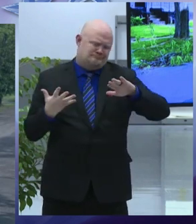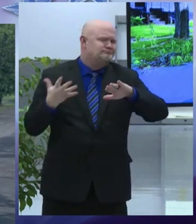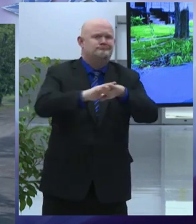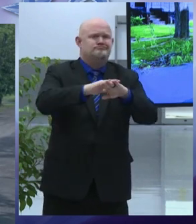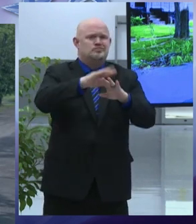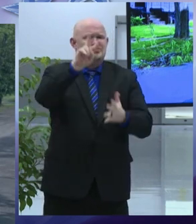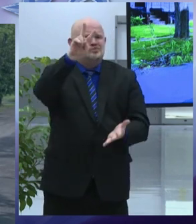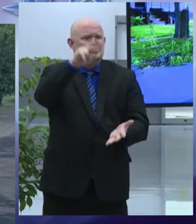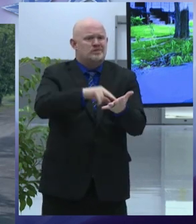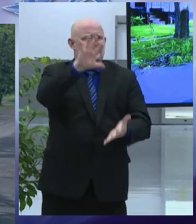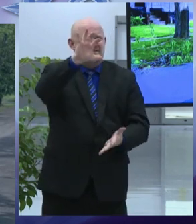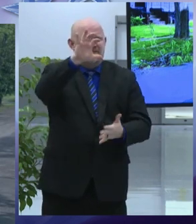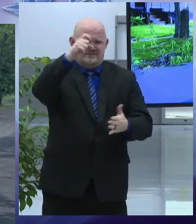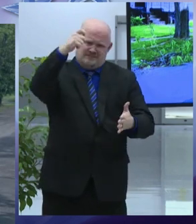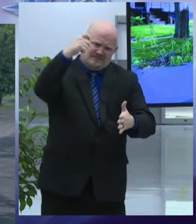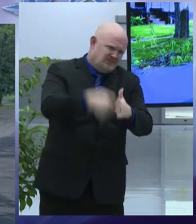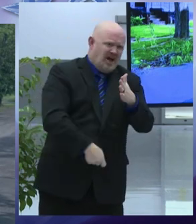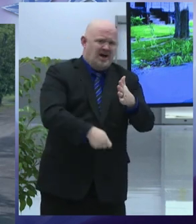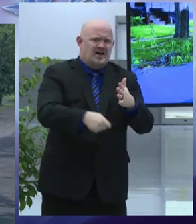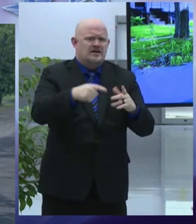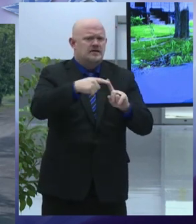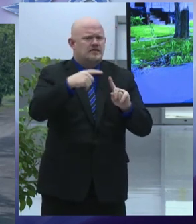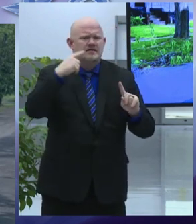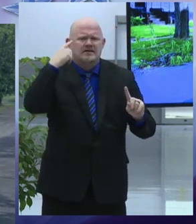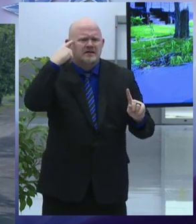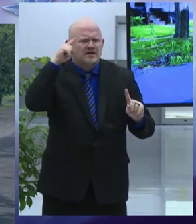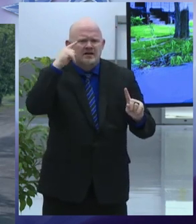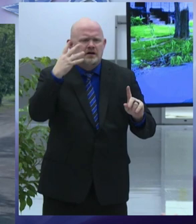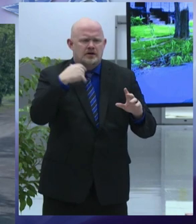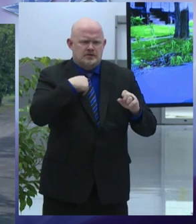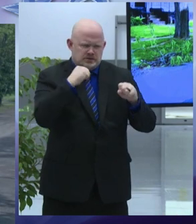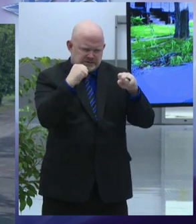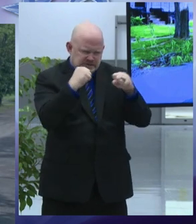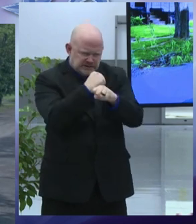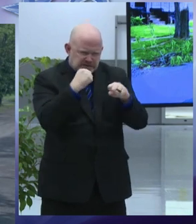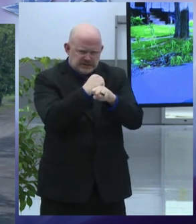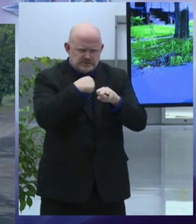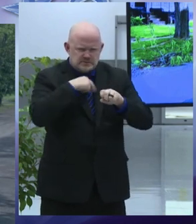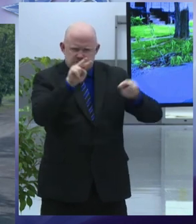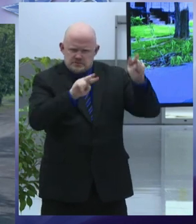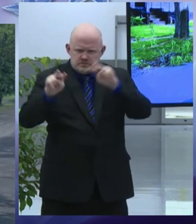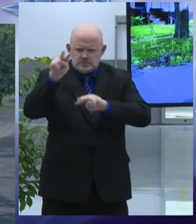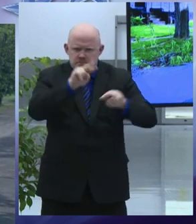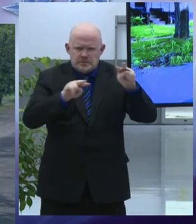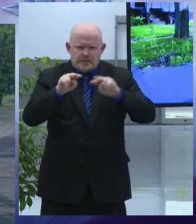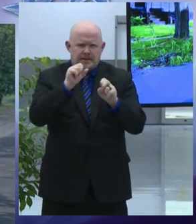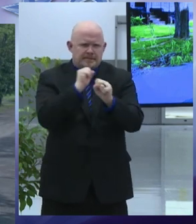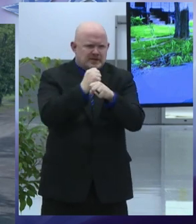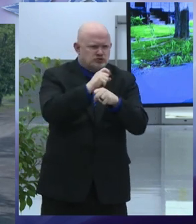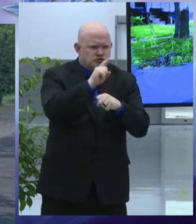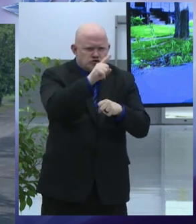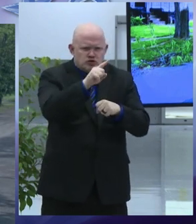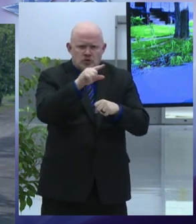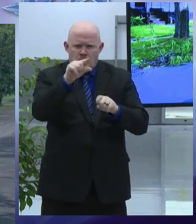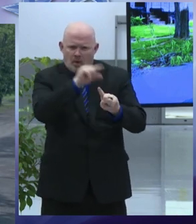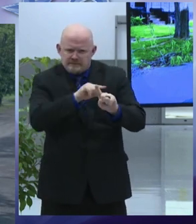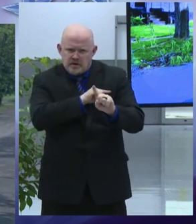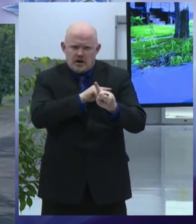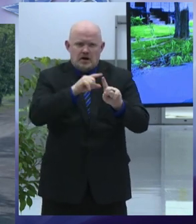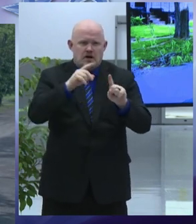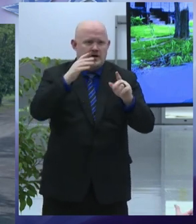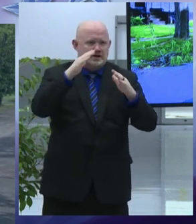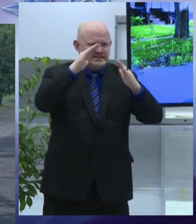we will use data to track and maintain a target list of sites with qualifying arrests and we will hire an additional attorney in our law department to focus solely